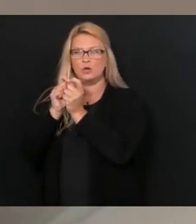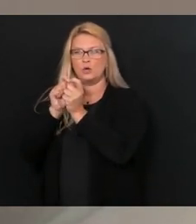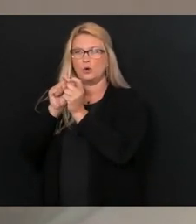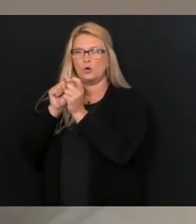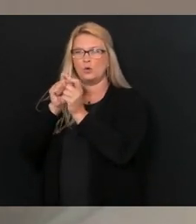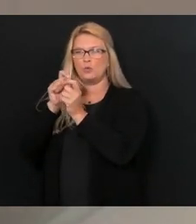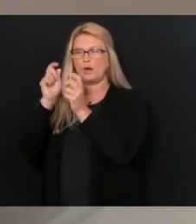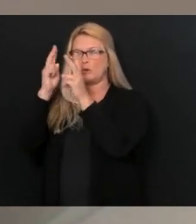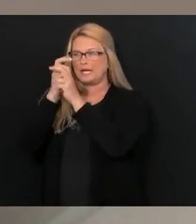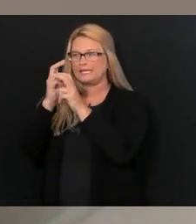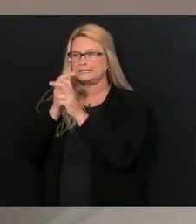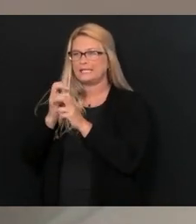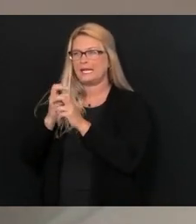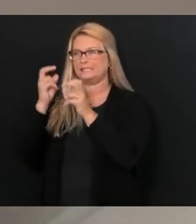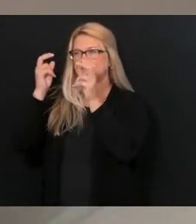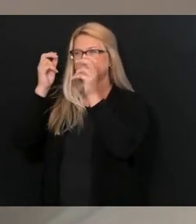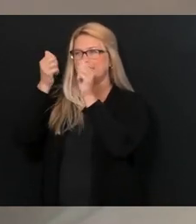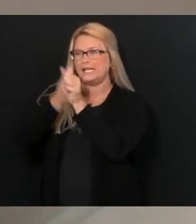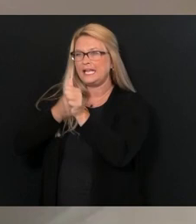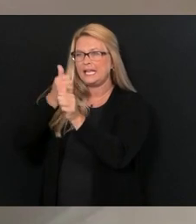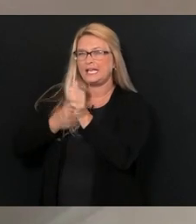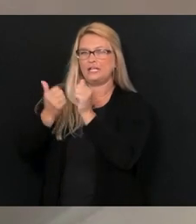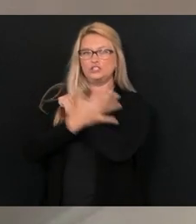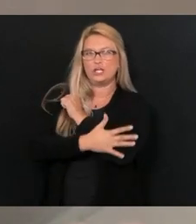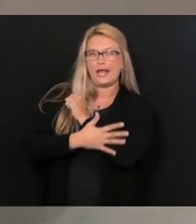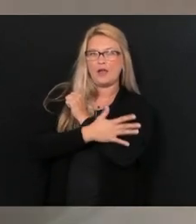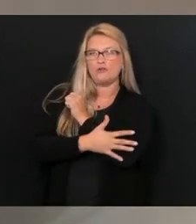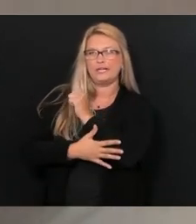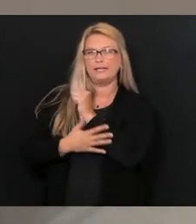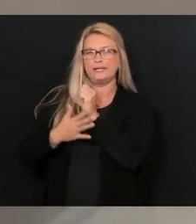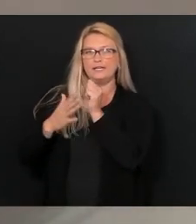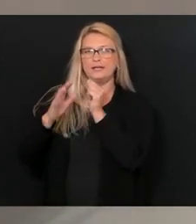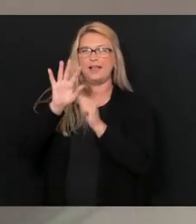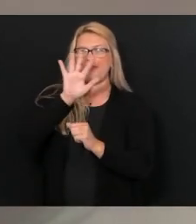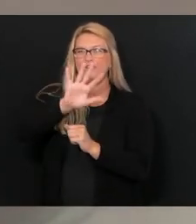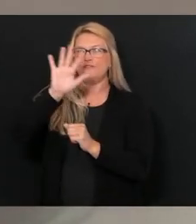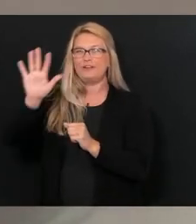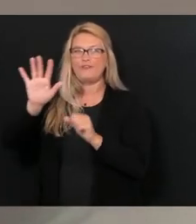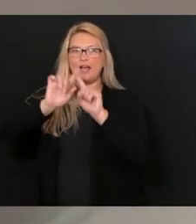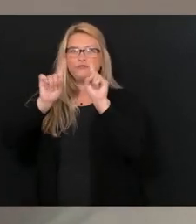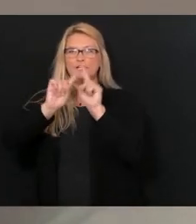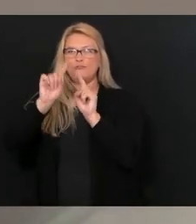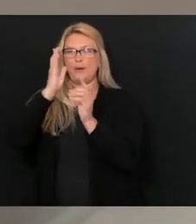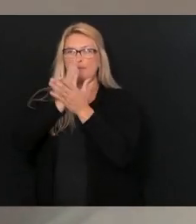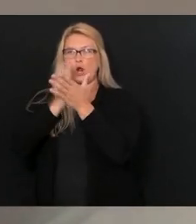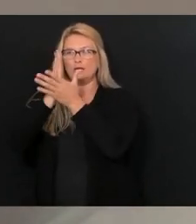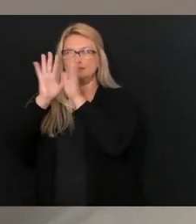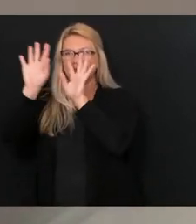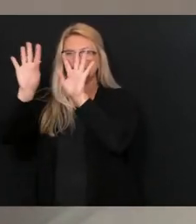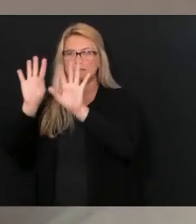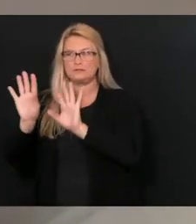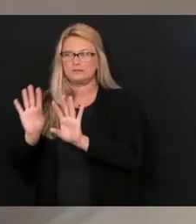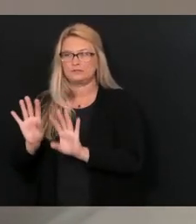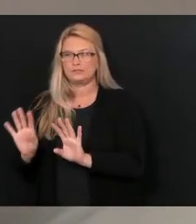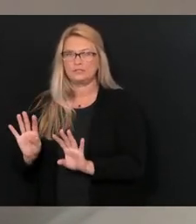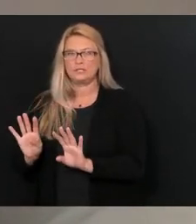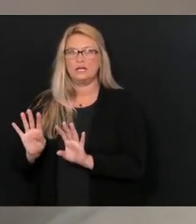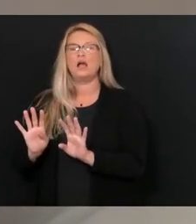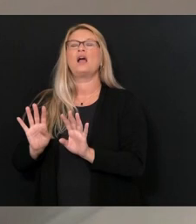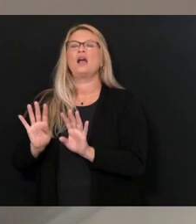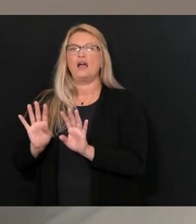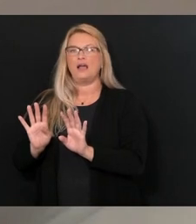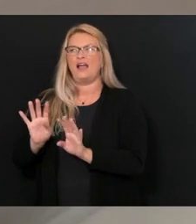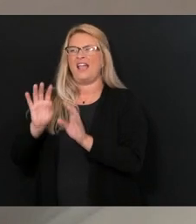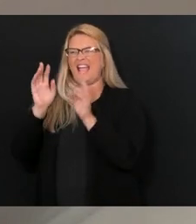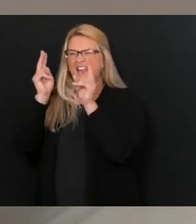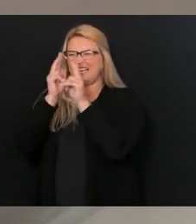county more independently as 55 parts of a whole and start to assess the COVID spread